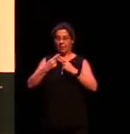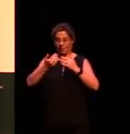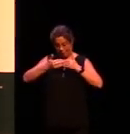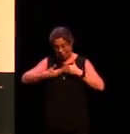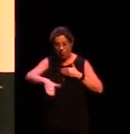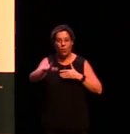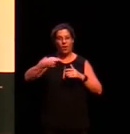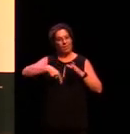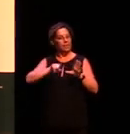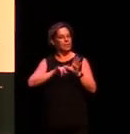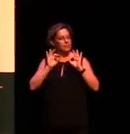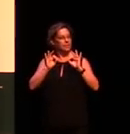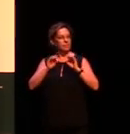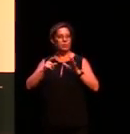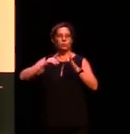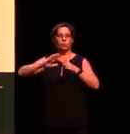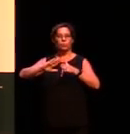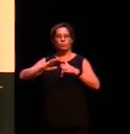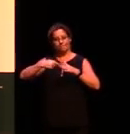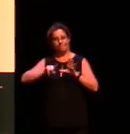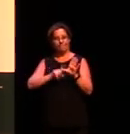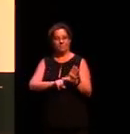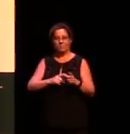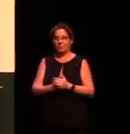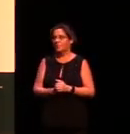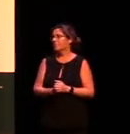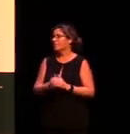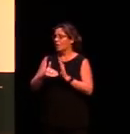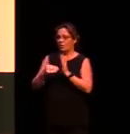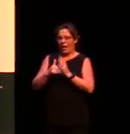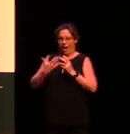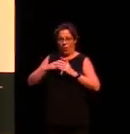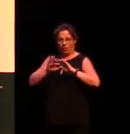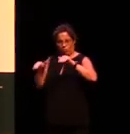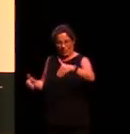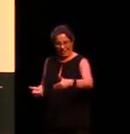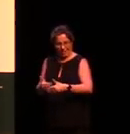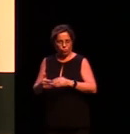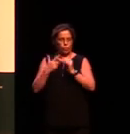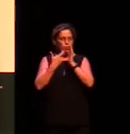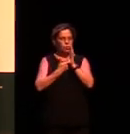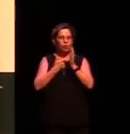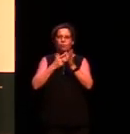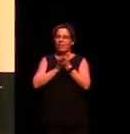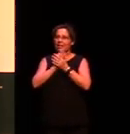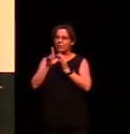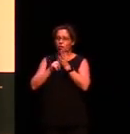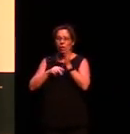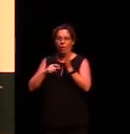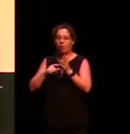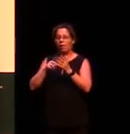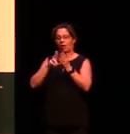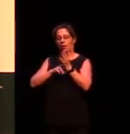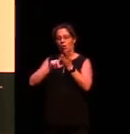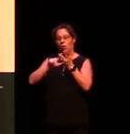So I'd now like to introduce our speaker for the night, Rachel Nordlinger. I've known